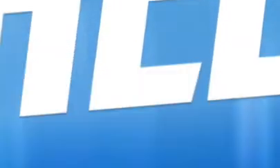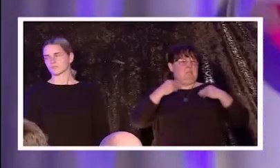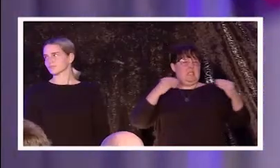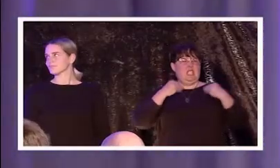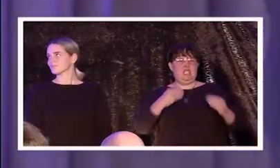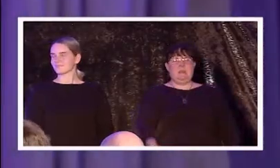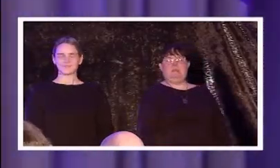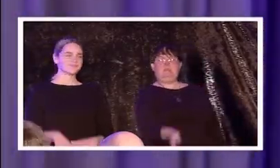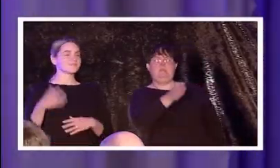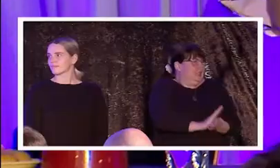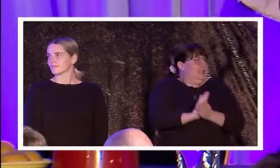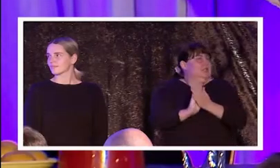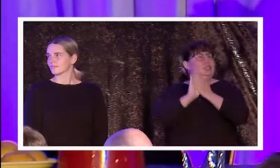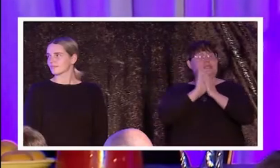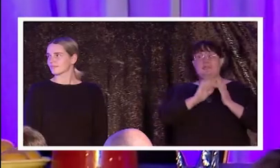Music